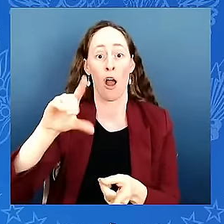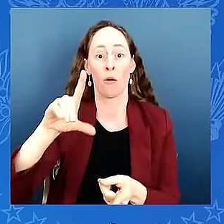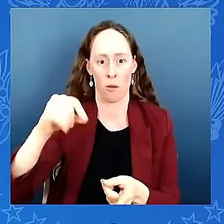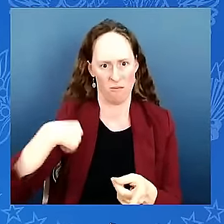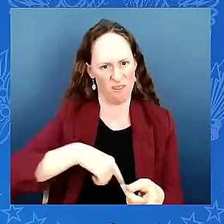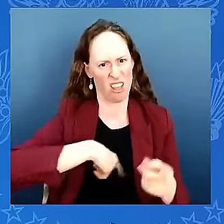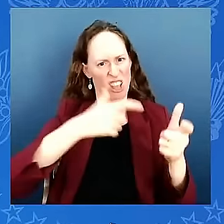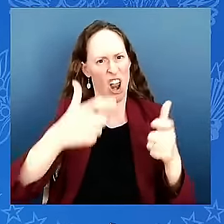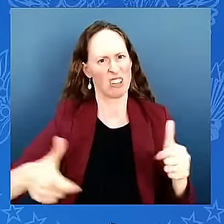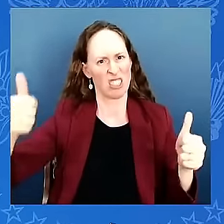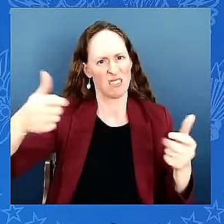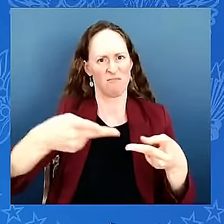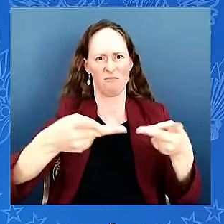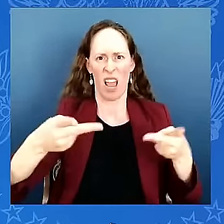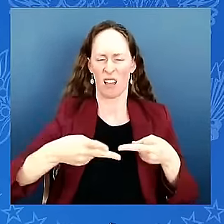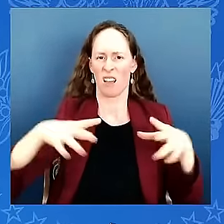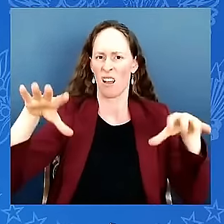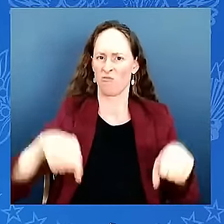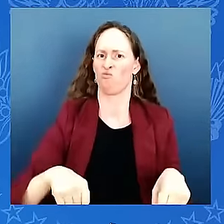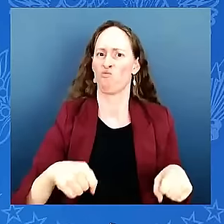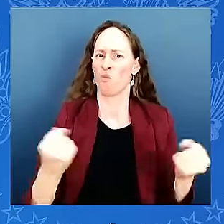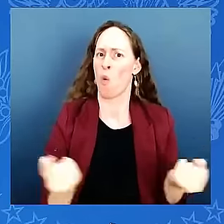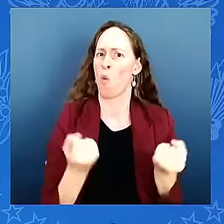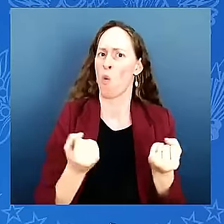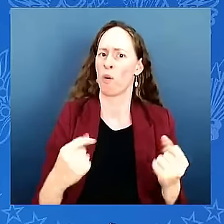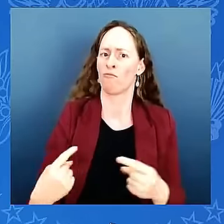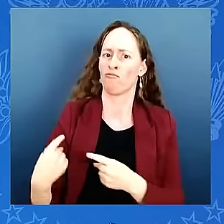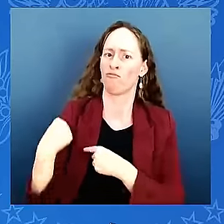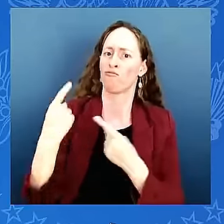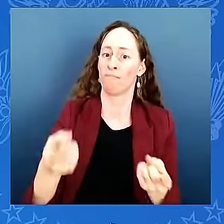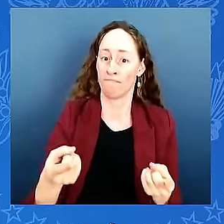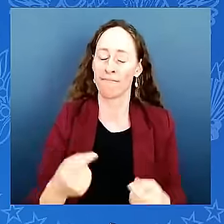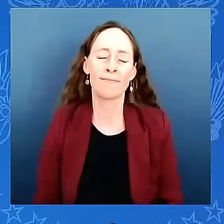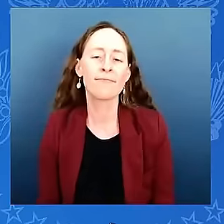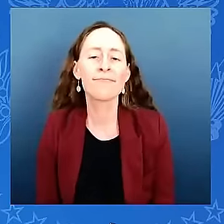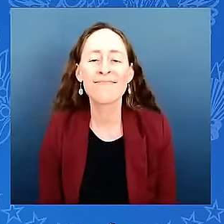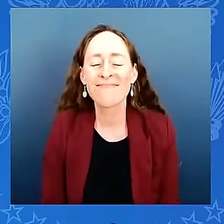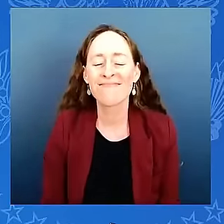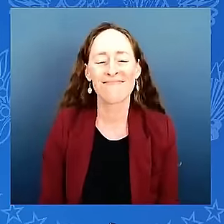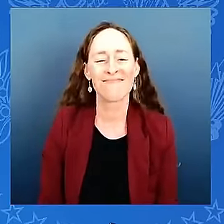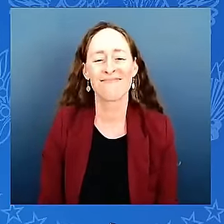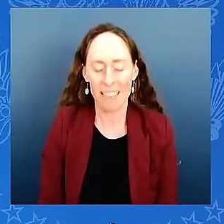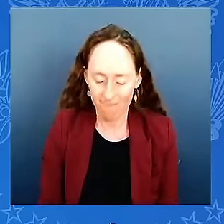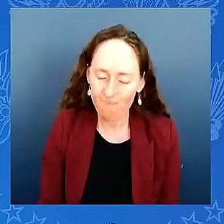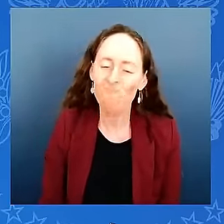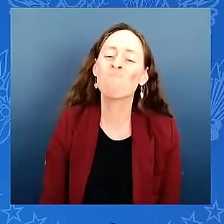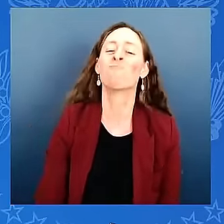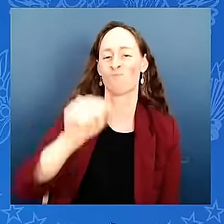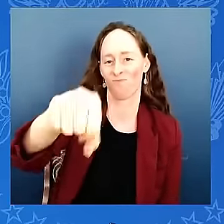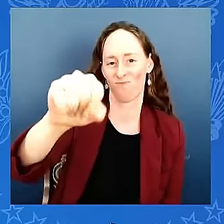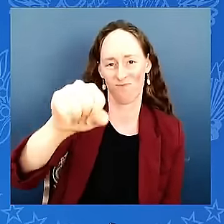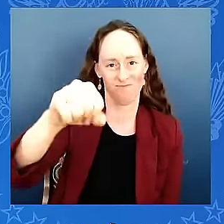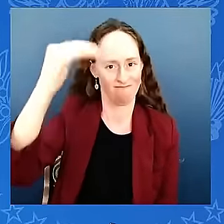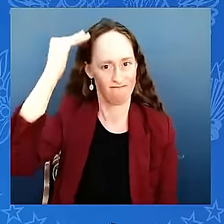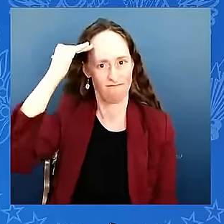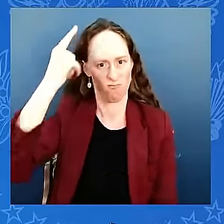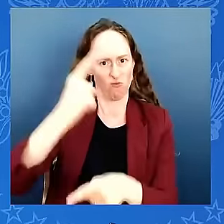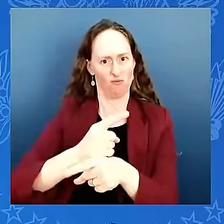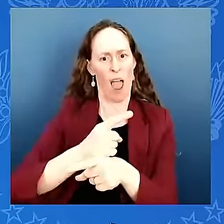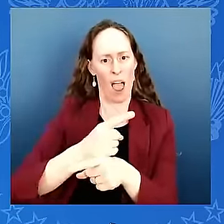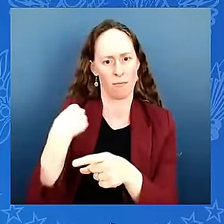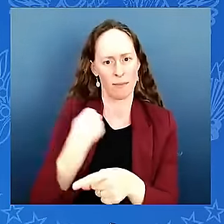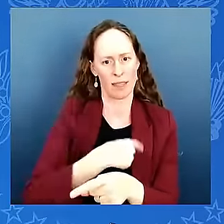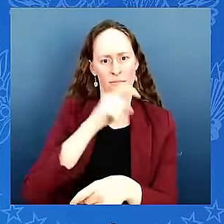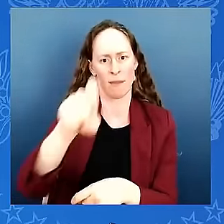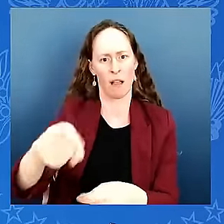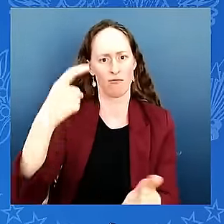you i know you do and and it's about time everybody recognized it and we just had a photograph up on the other board here while you were